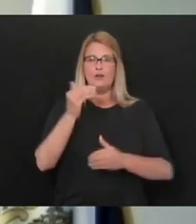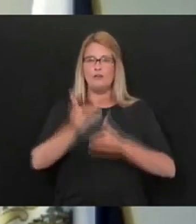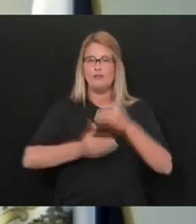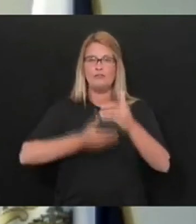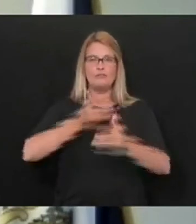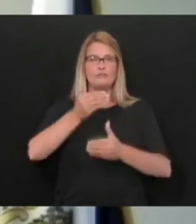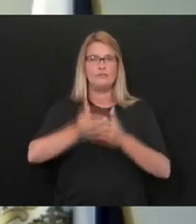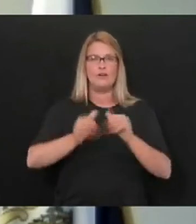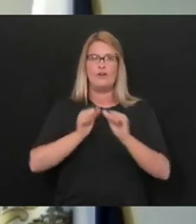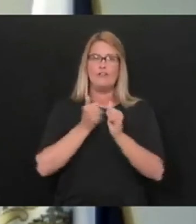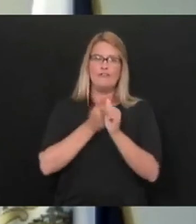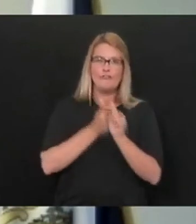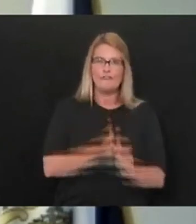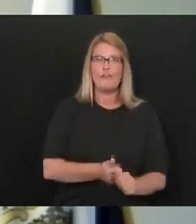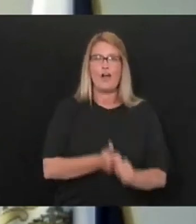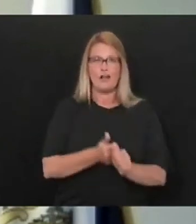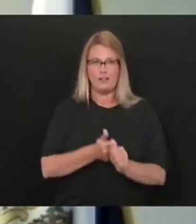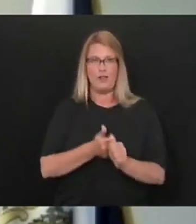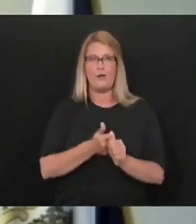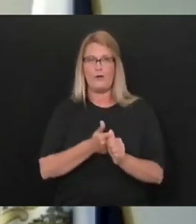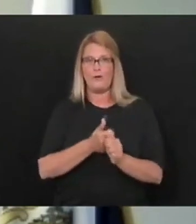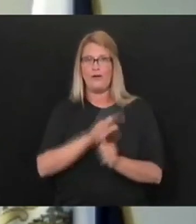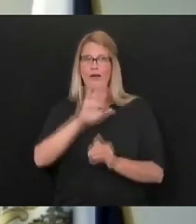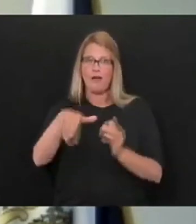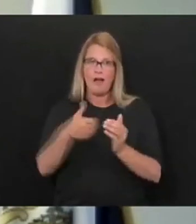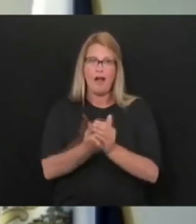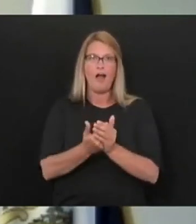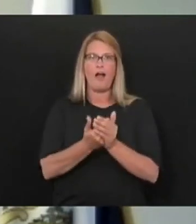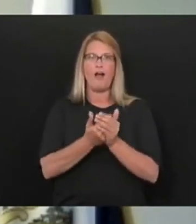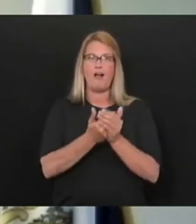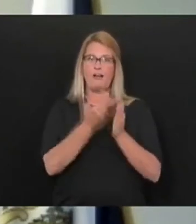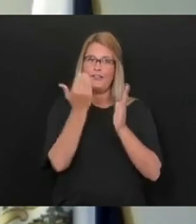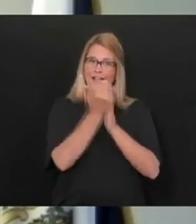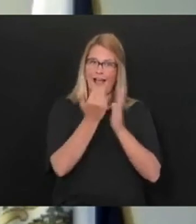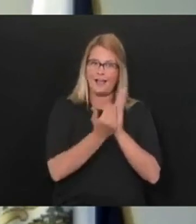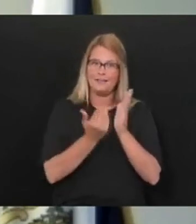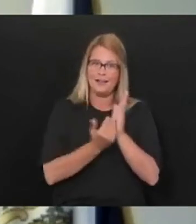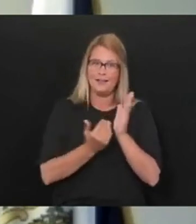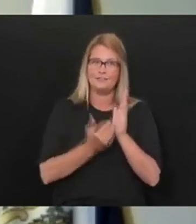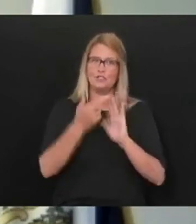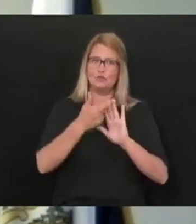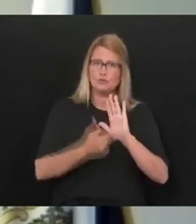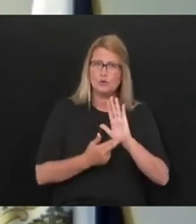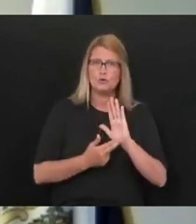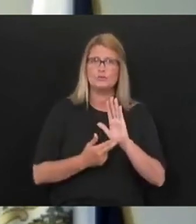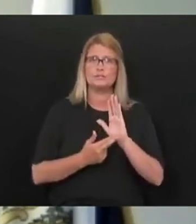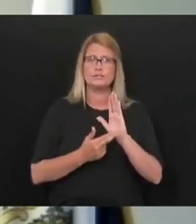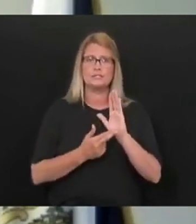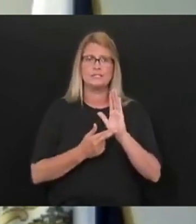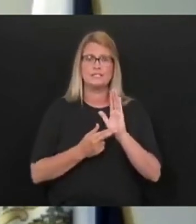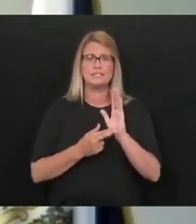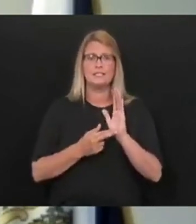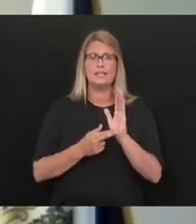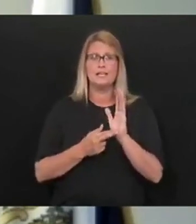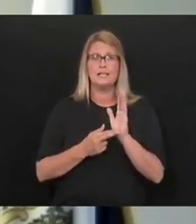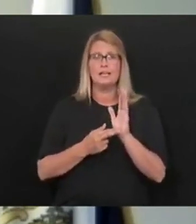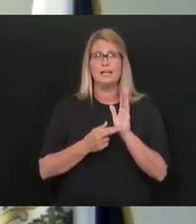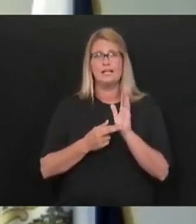the first phase, first wave of this pandemic. We're all, those of us who are